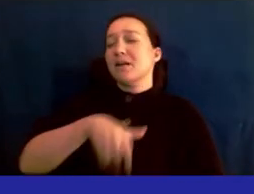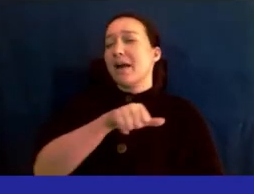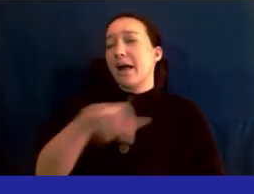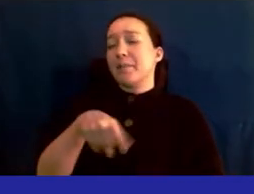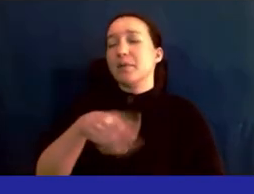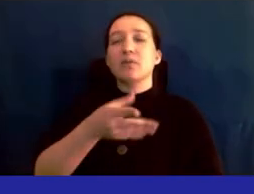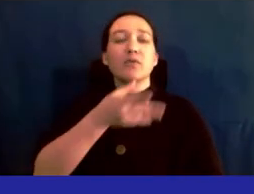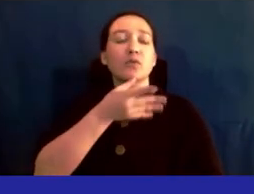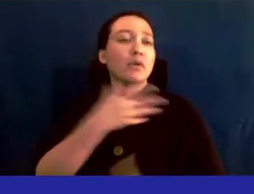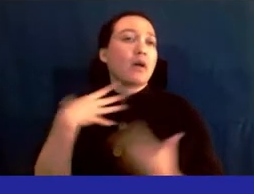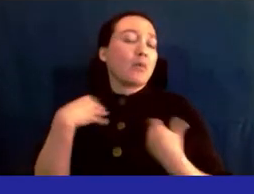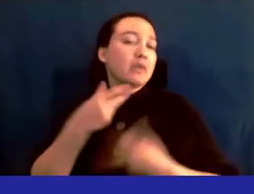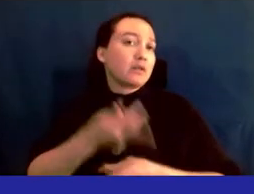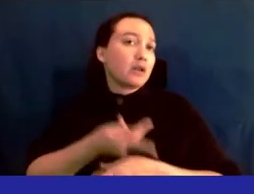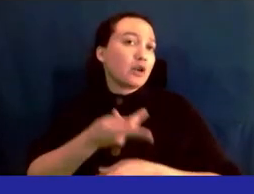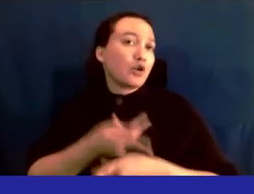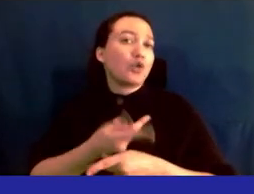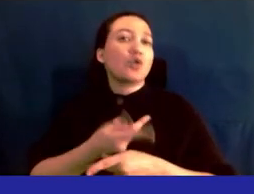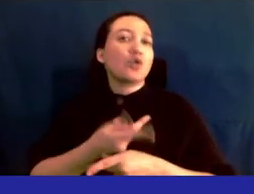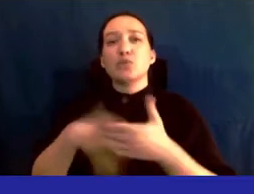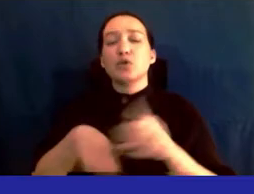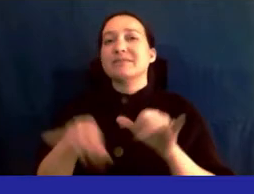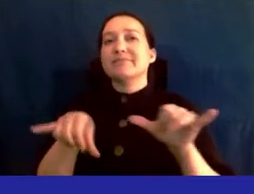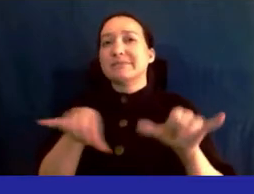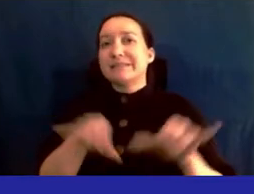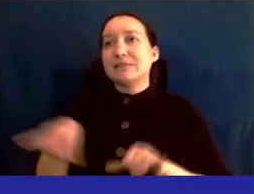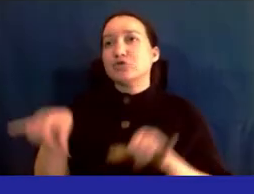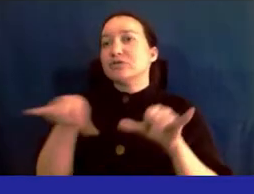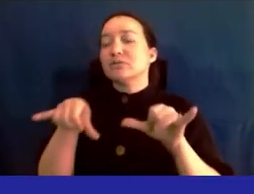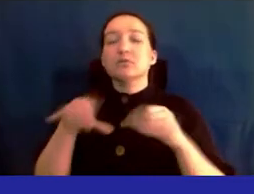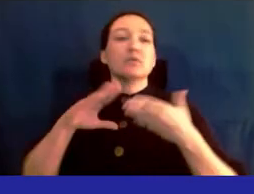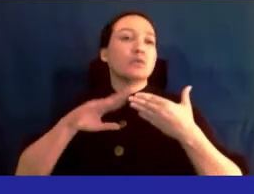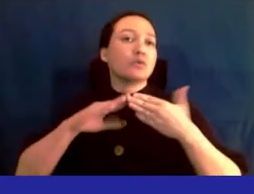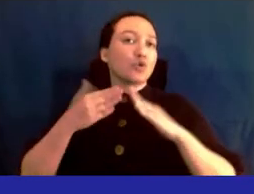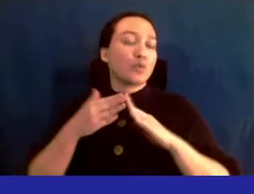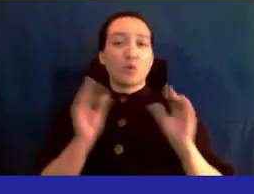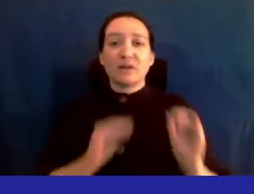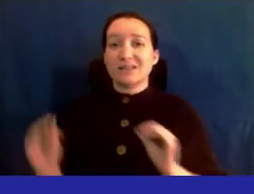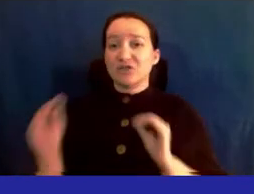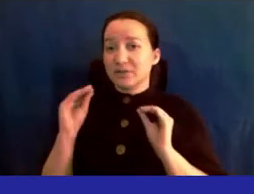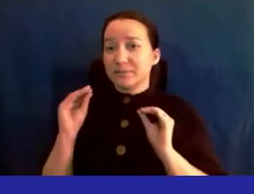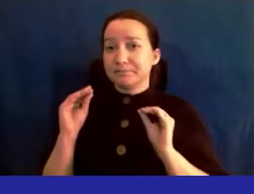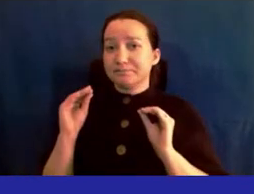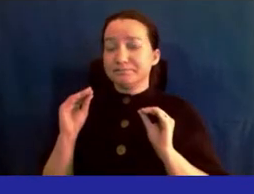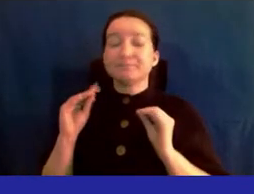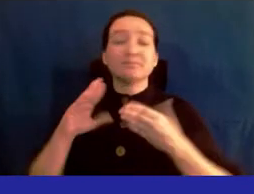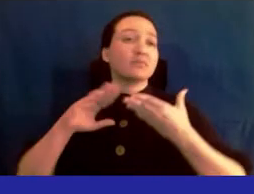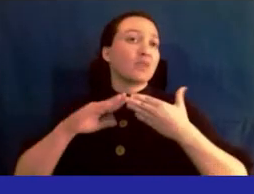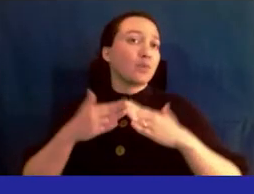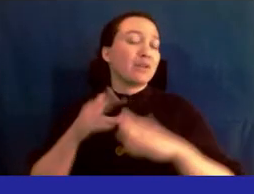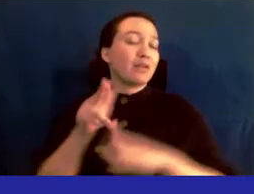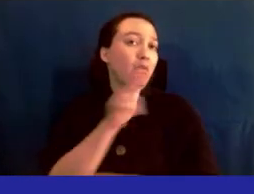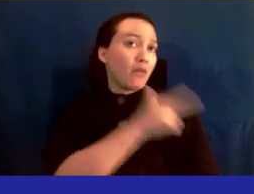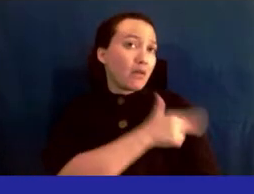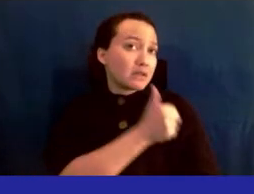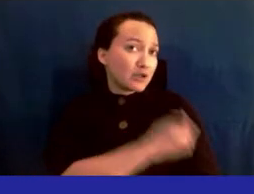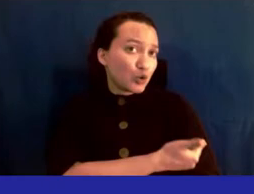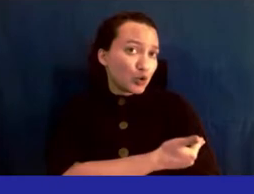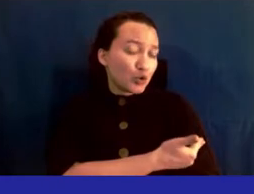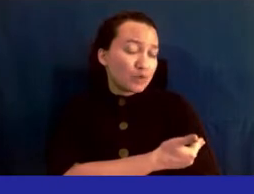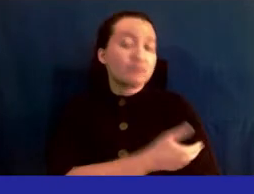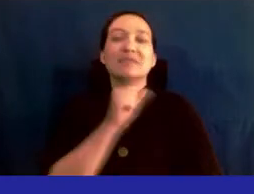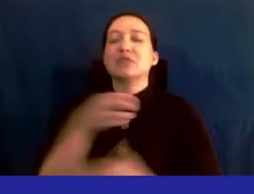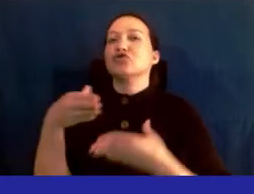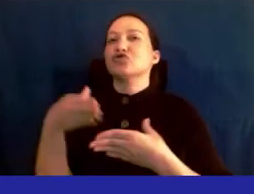health care, and birthing standards that community organizations and community hospitals can